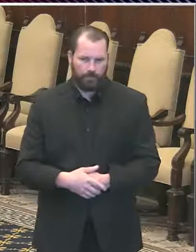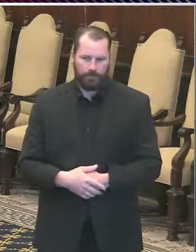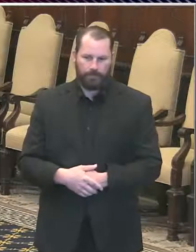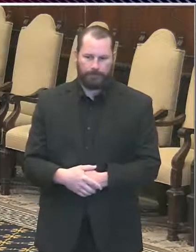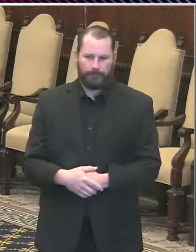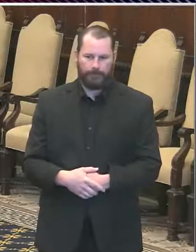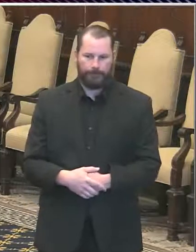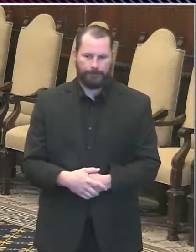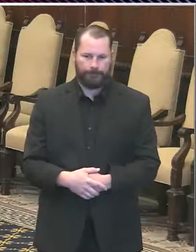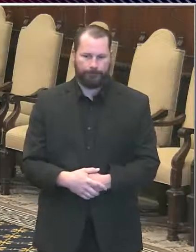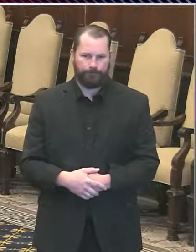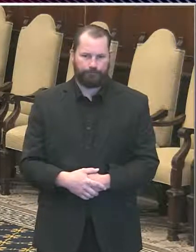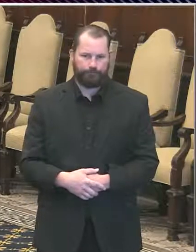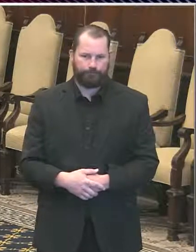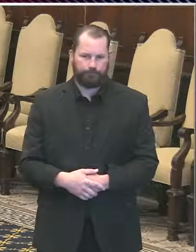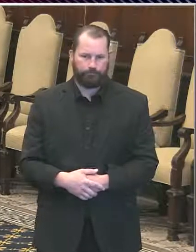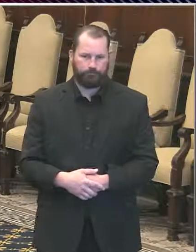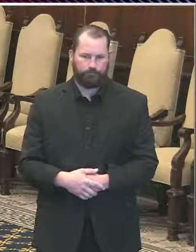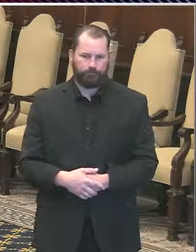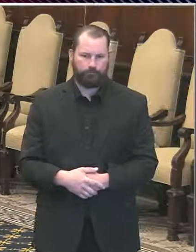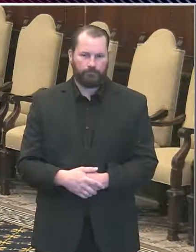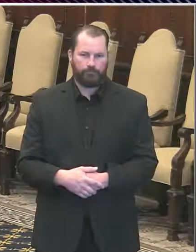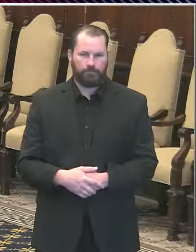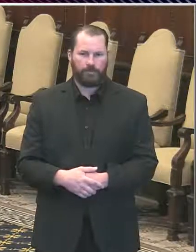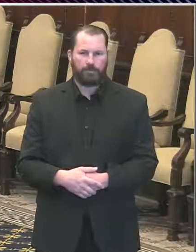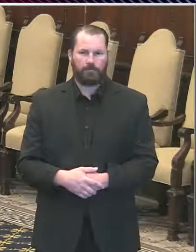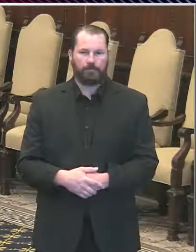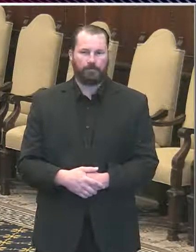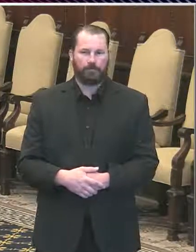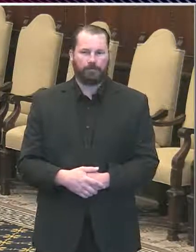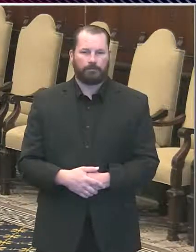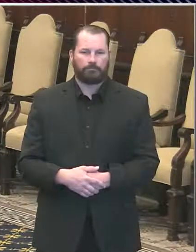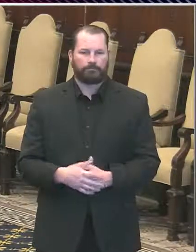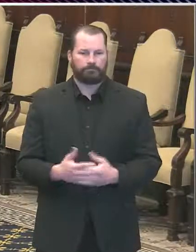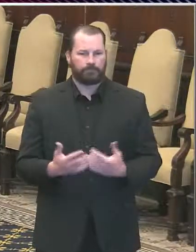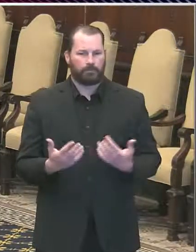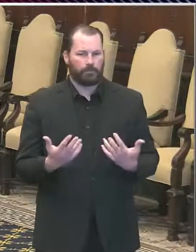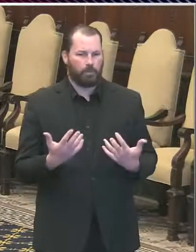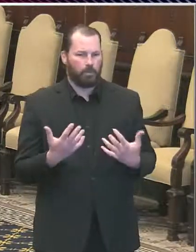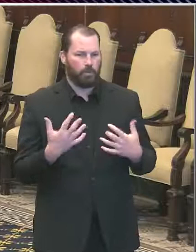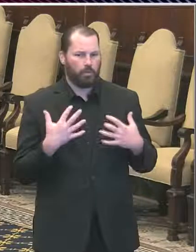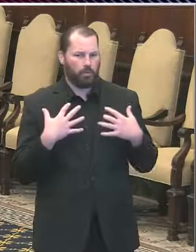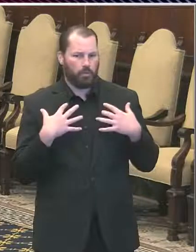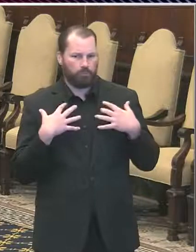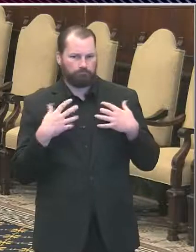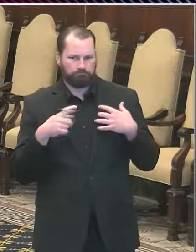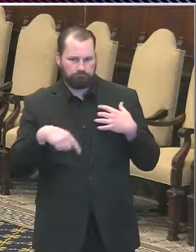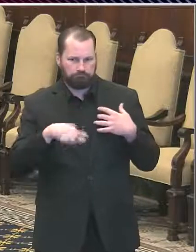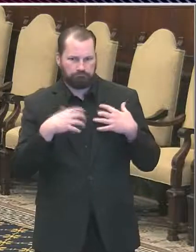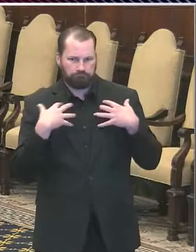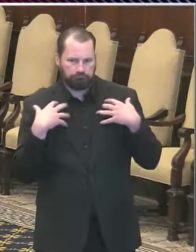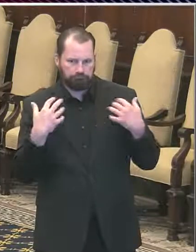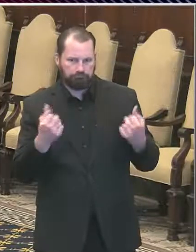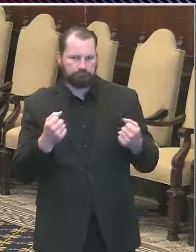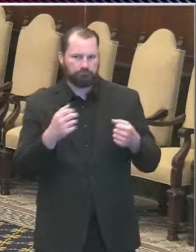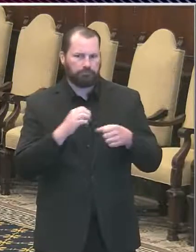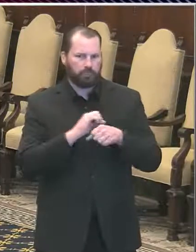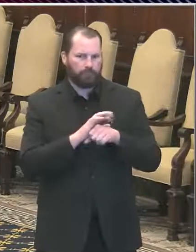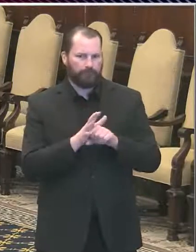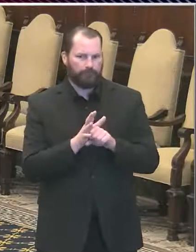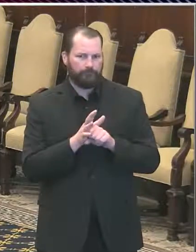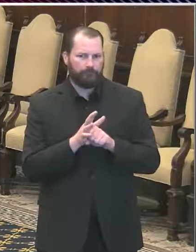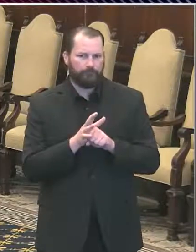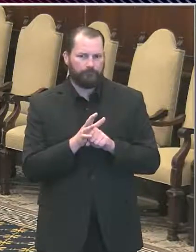I guess as part of a way to recover from COVID and maybe like a long-term revenue strategy, are you considering